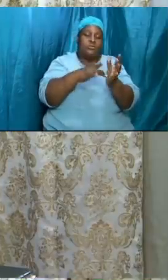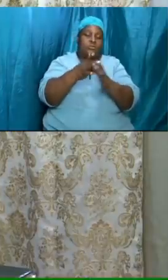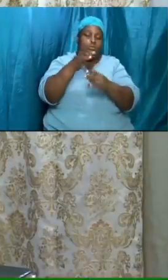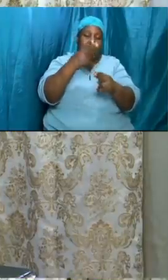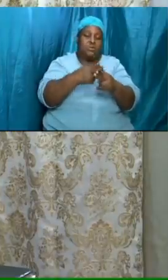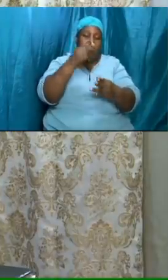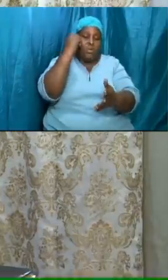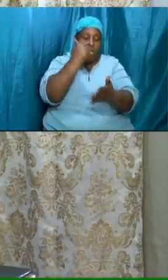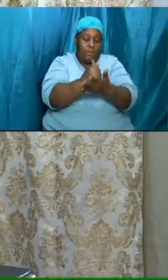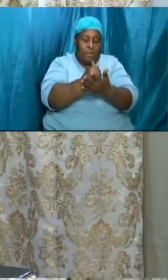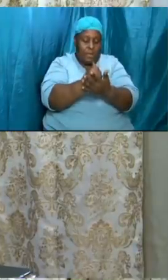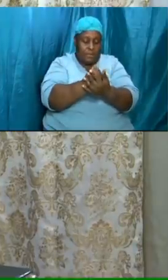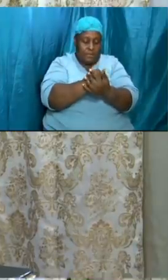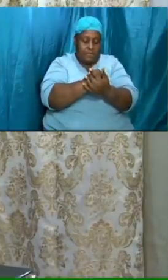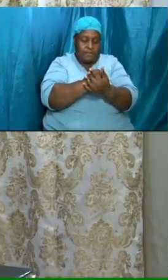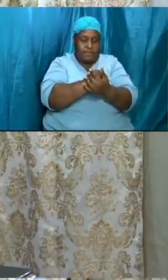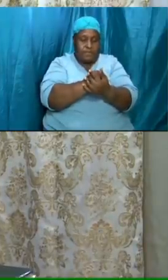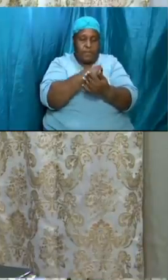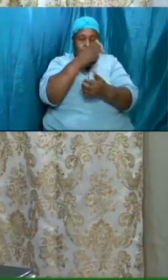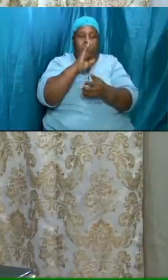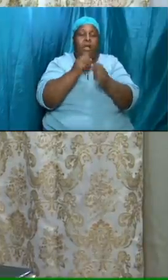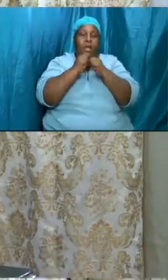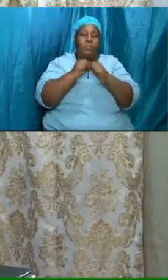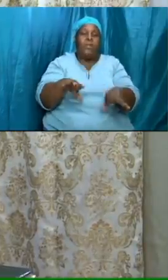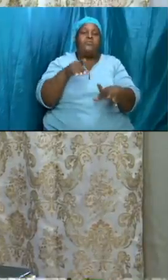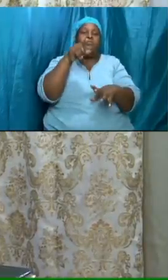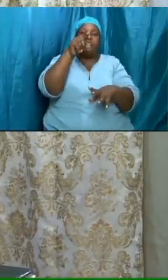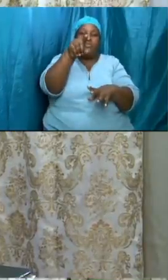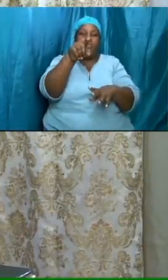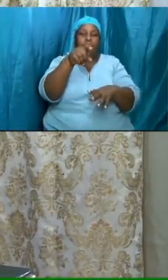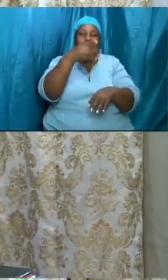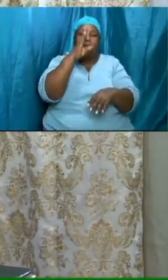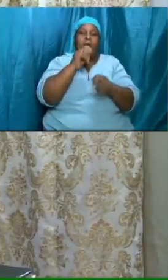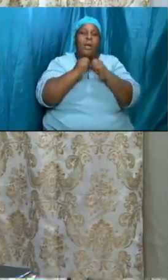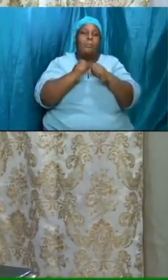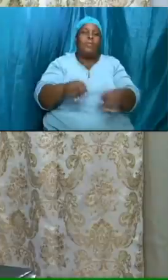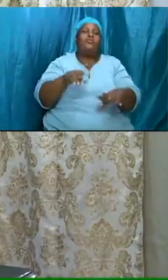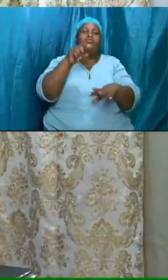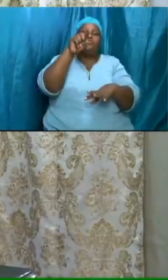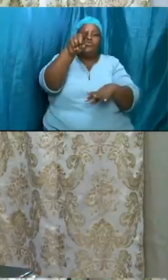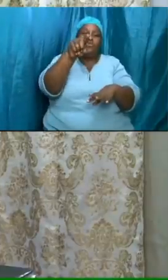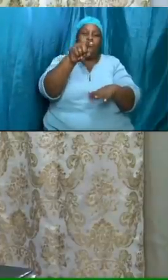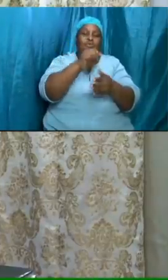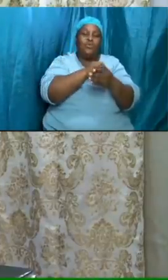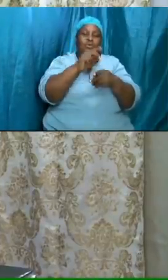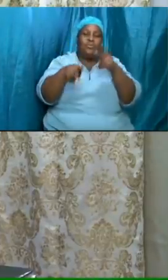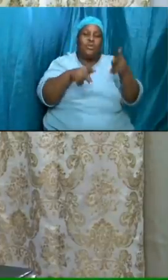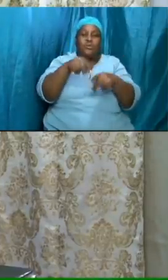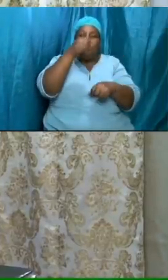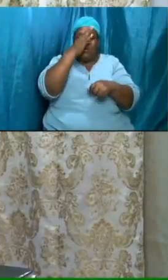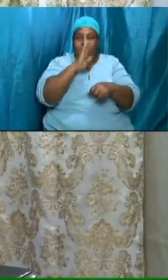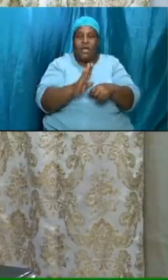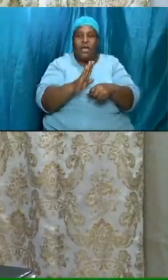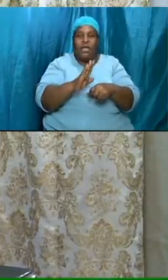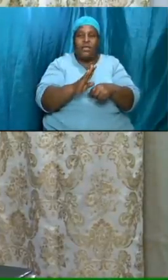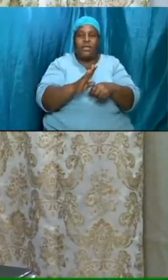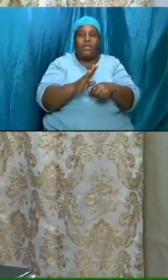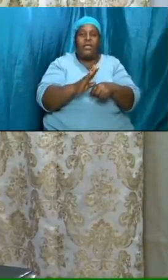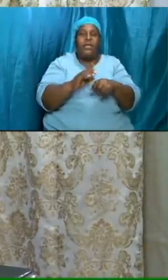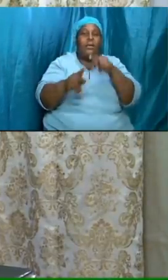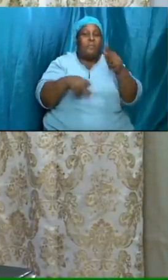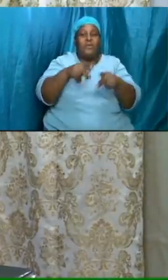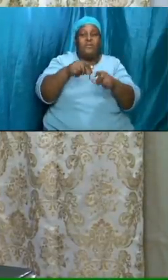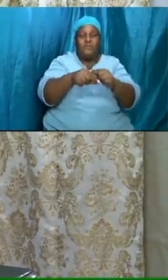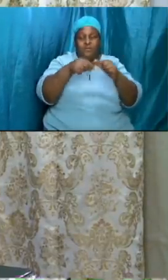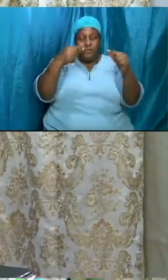name amen god bless you god bless you beloved god bless you saints of the most high god people of a great